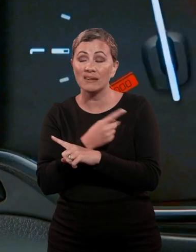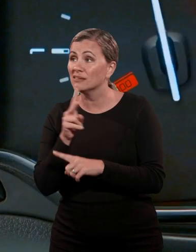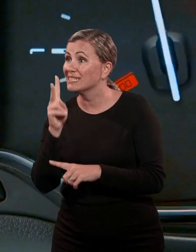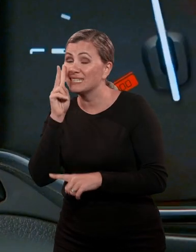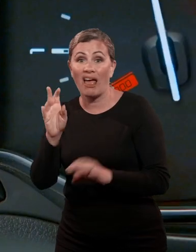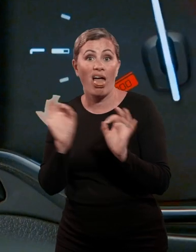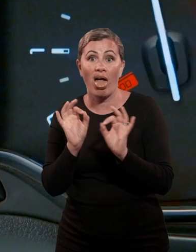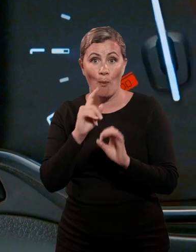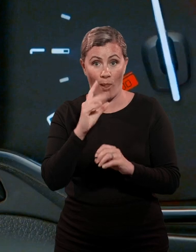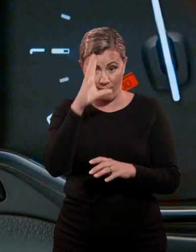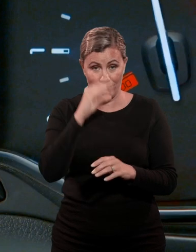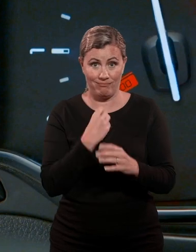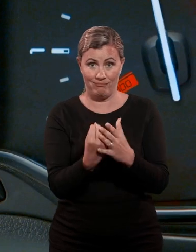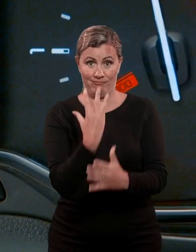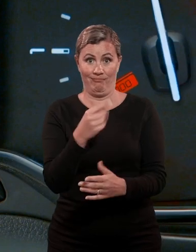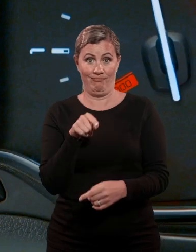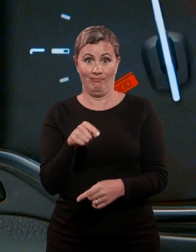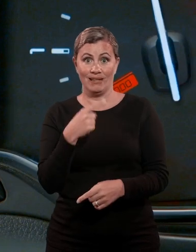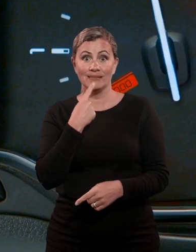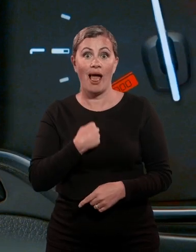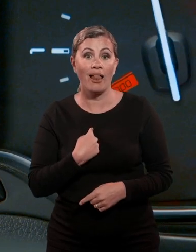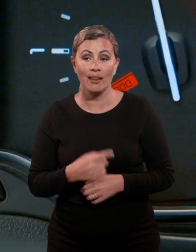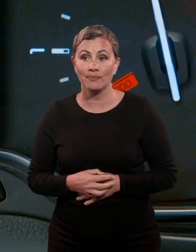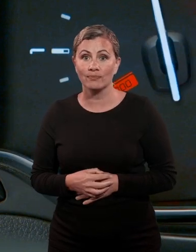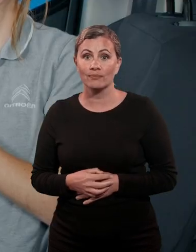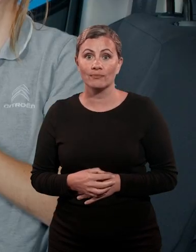Even if you miss the speed limit sign, your Berlingo won't.